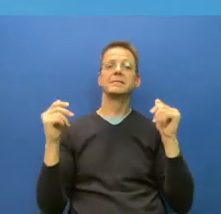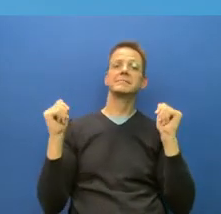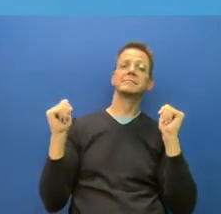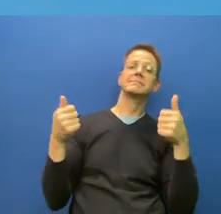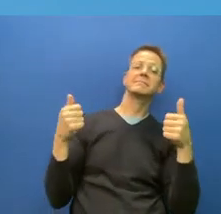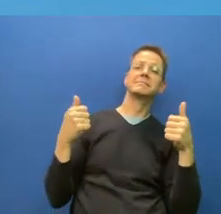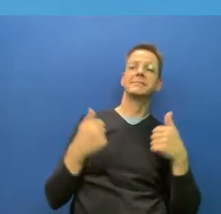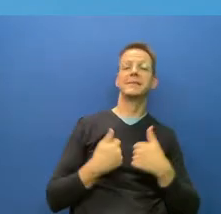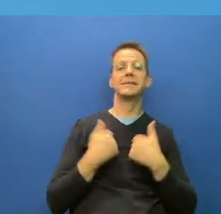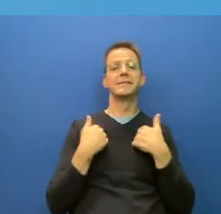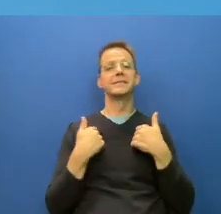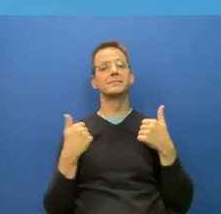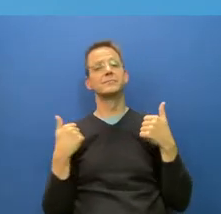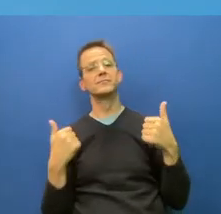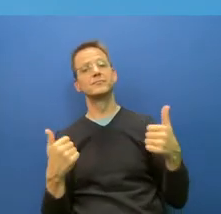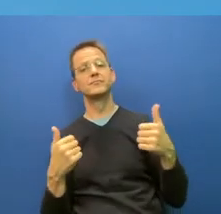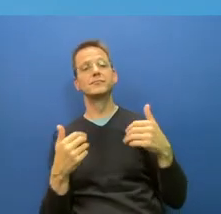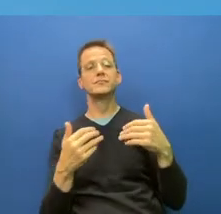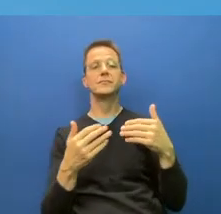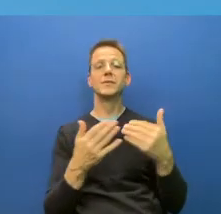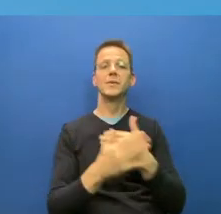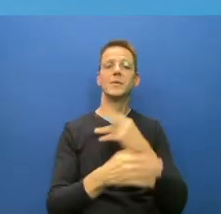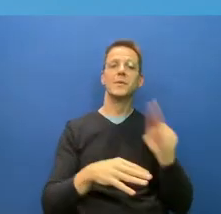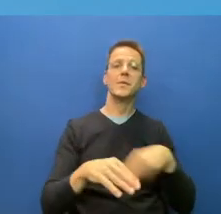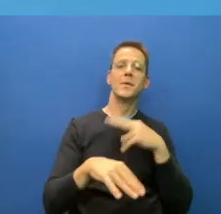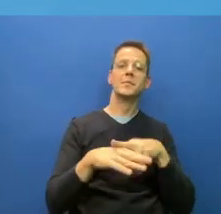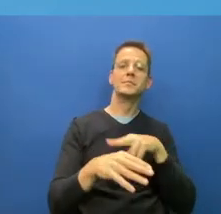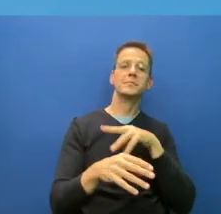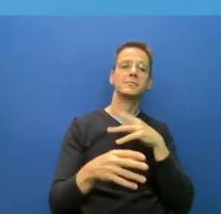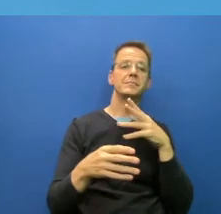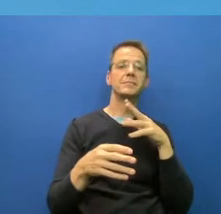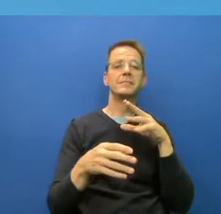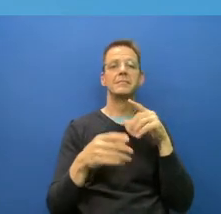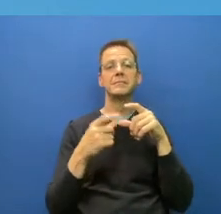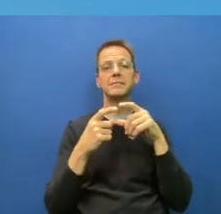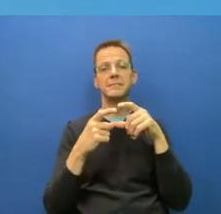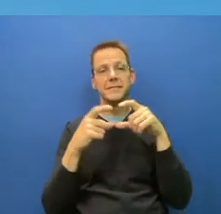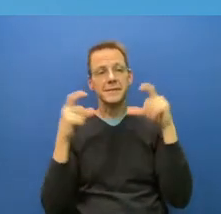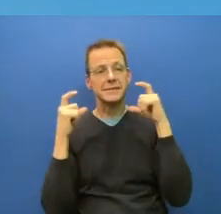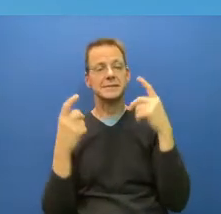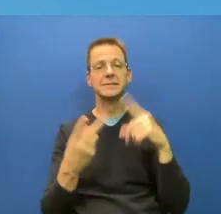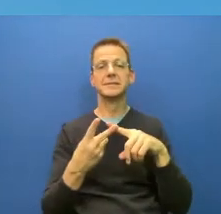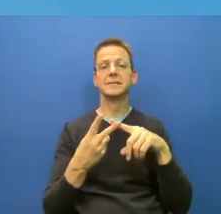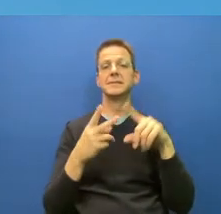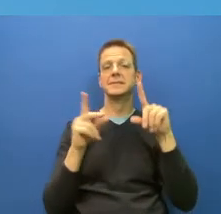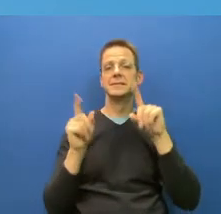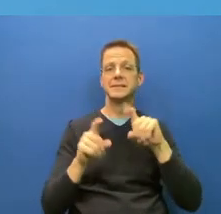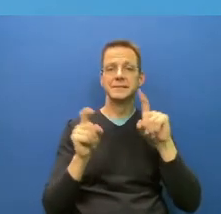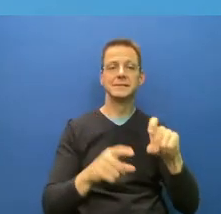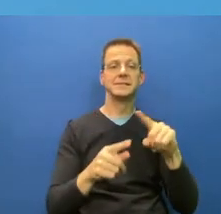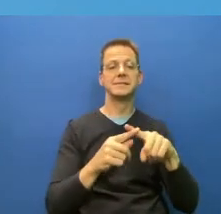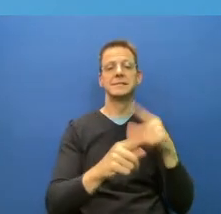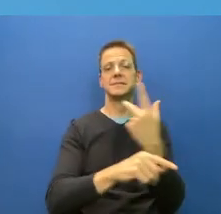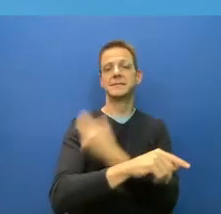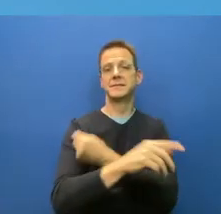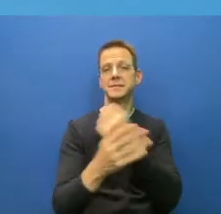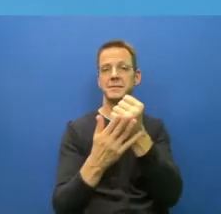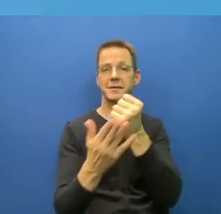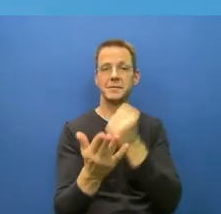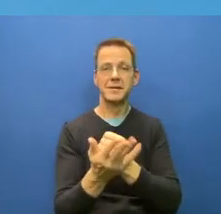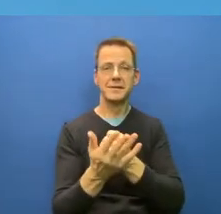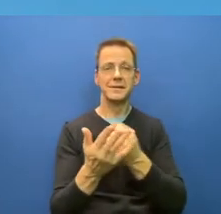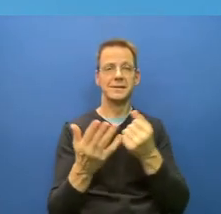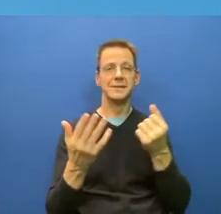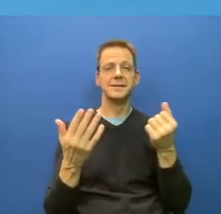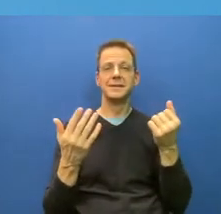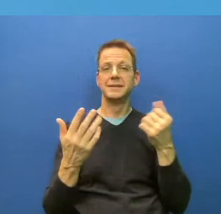passports. But it's a far cry from what's painted, what these restrictions are painted as, as being huge encumbrances to life. Like, we are living a largely